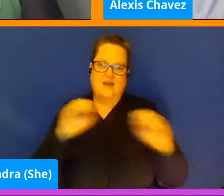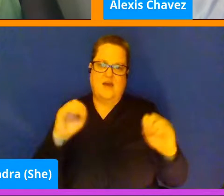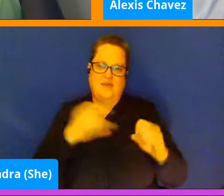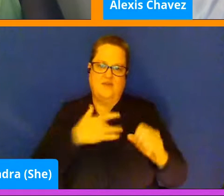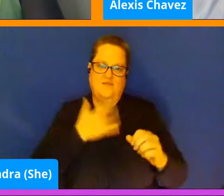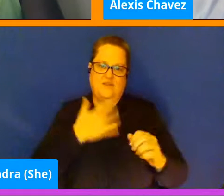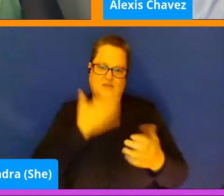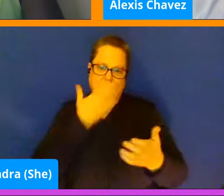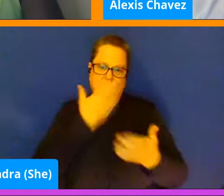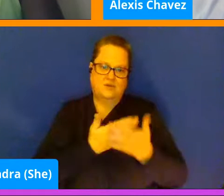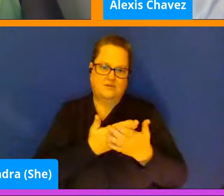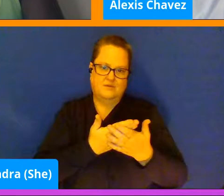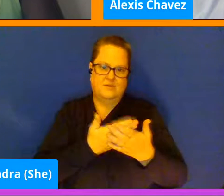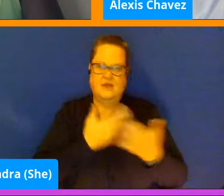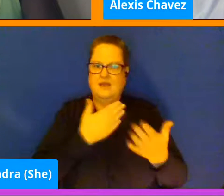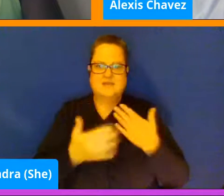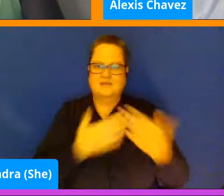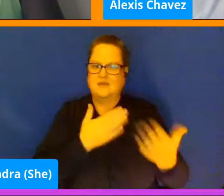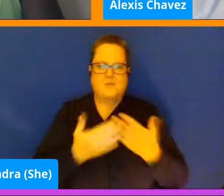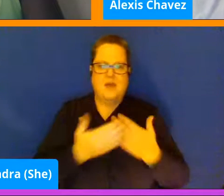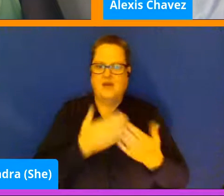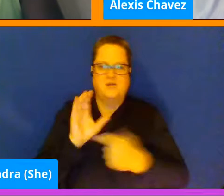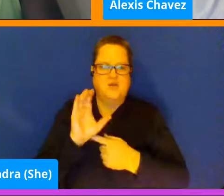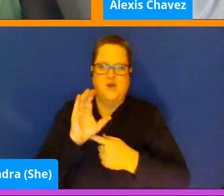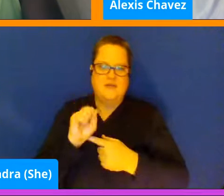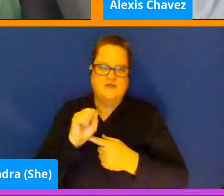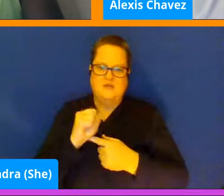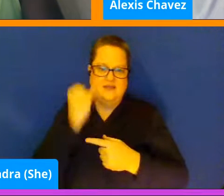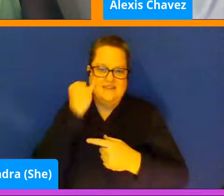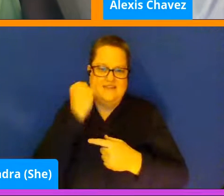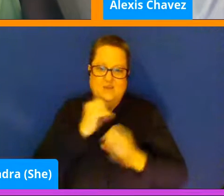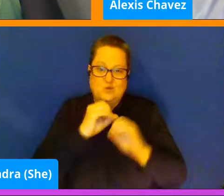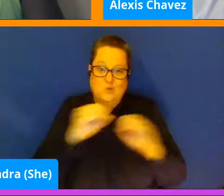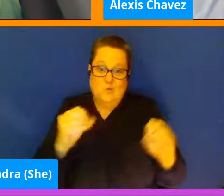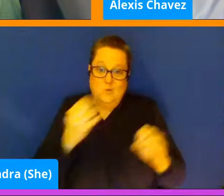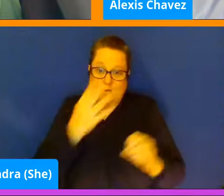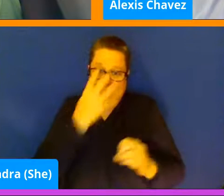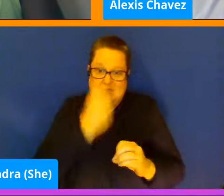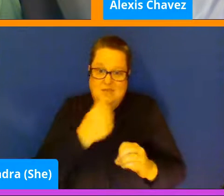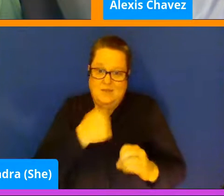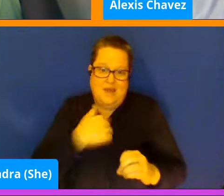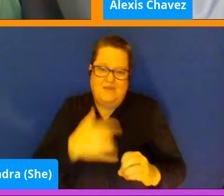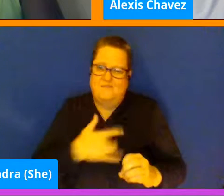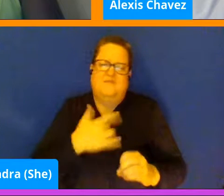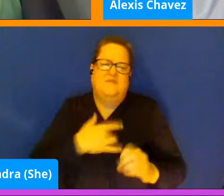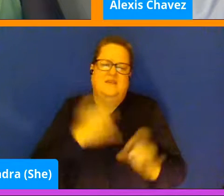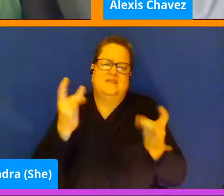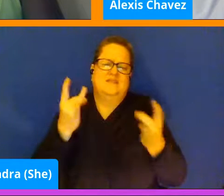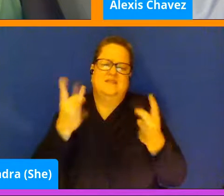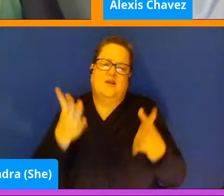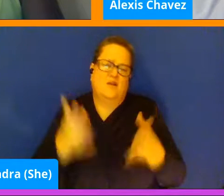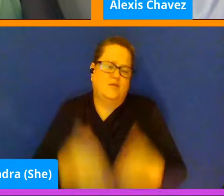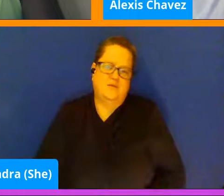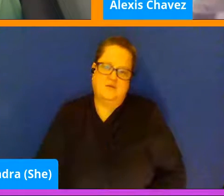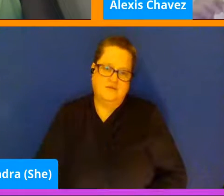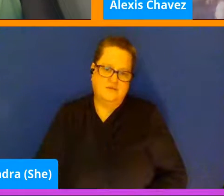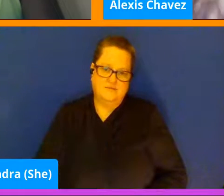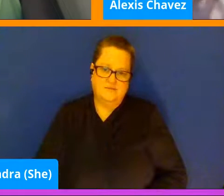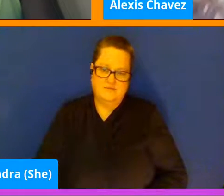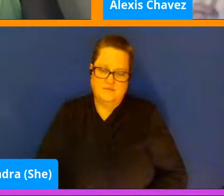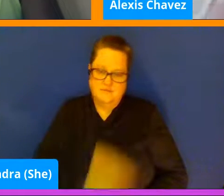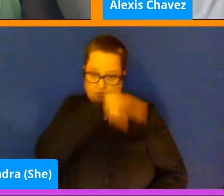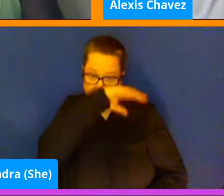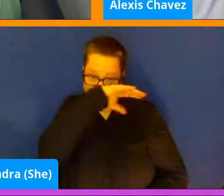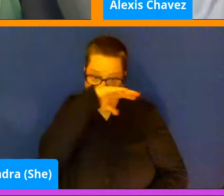You know, it doesn't matter what other coping skills I'm using. If I'm not getting very good sleep, I feel terrible the next day. So I try and make